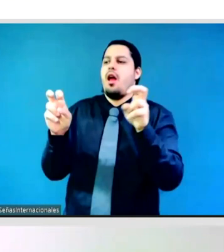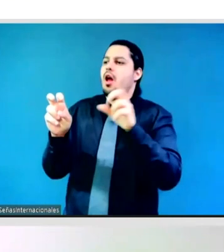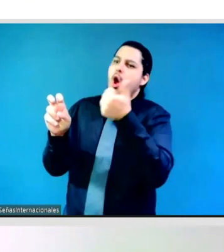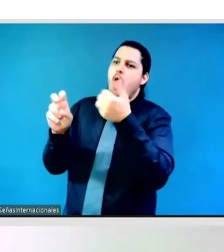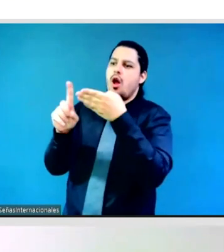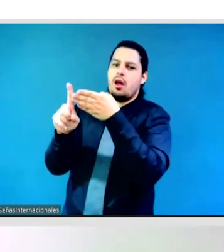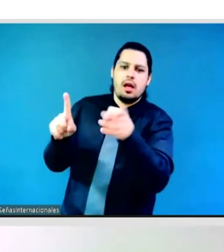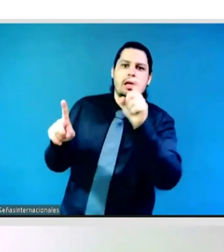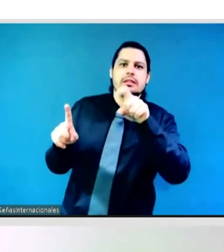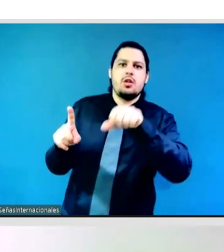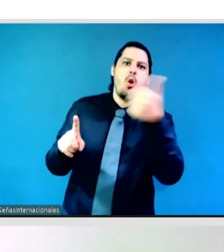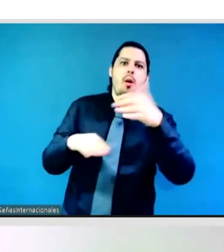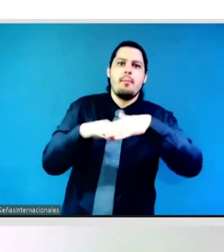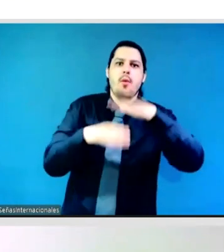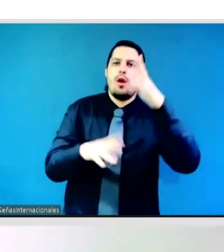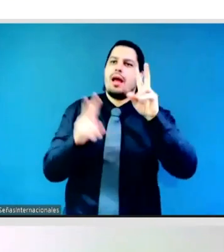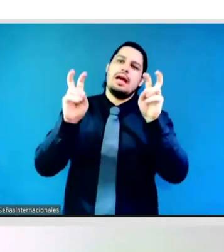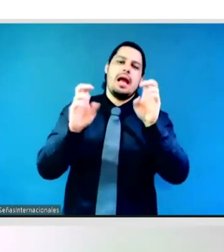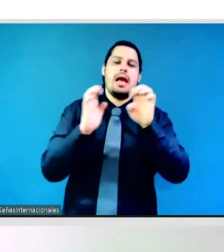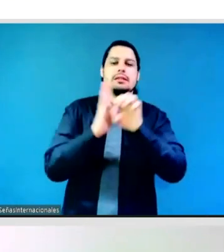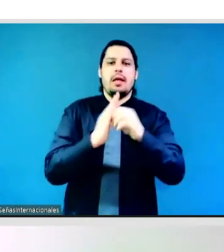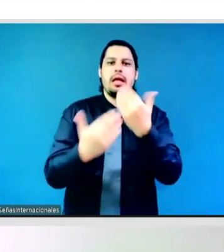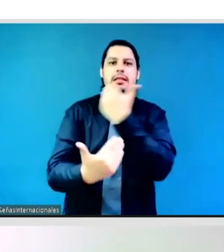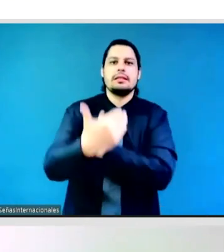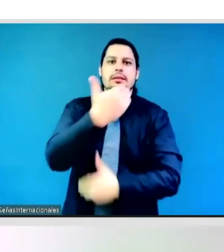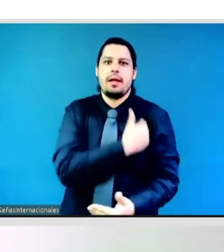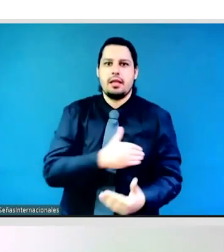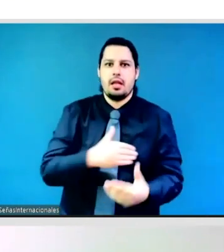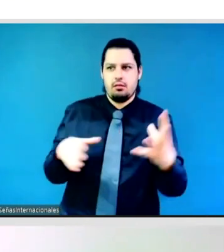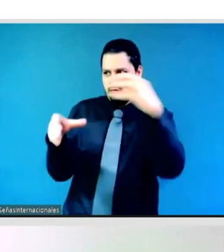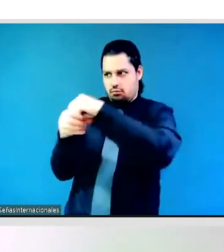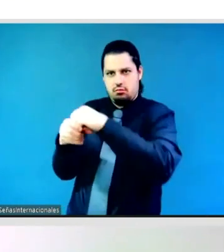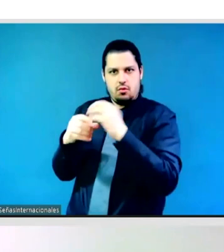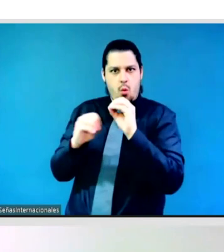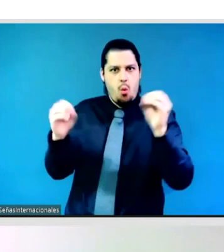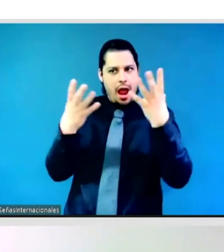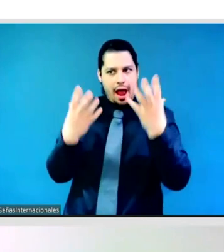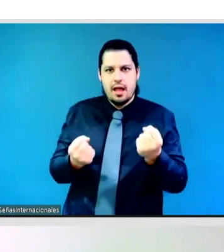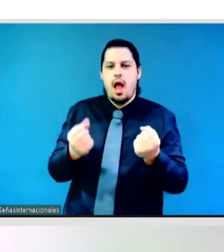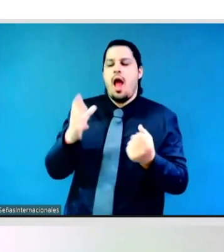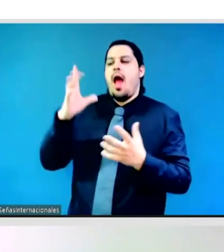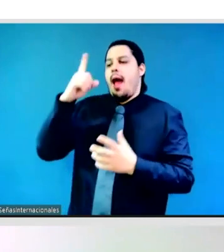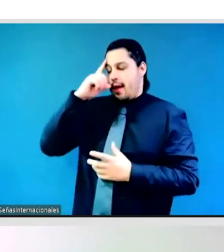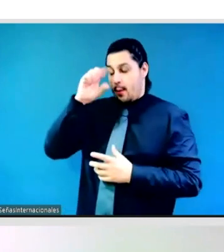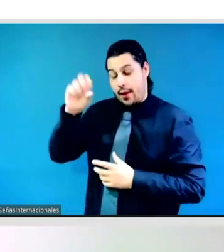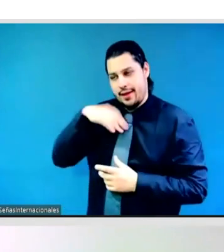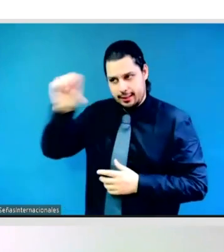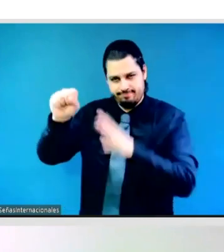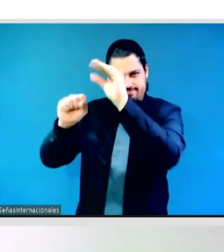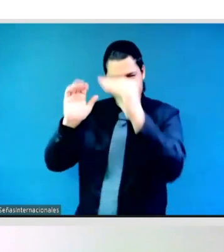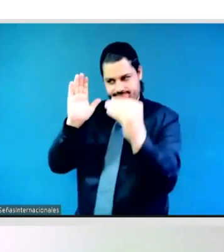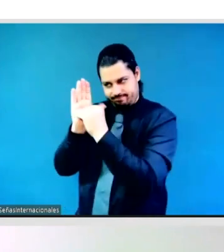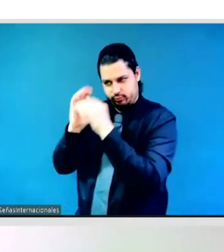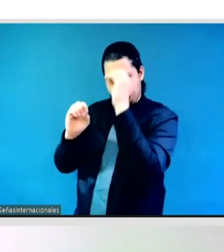discussing and deliberating is when it comes to education, you know, to just build on cross sectoral and alliances and